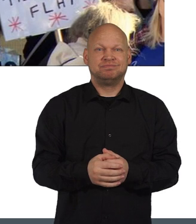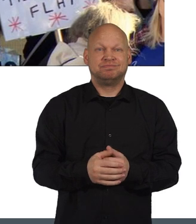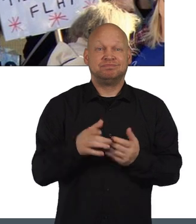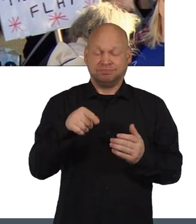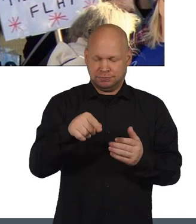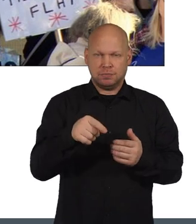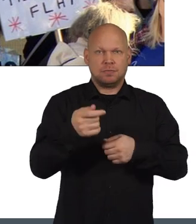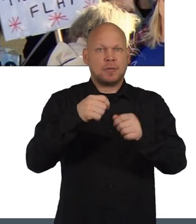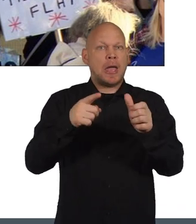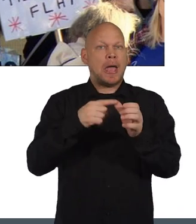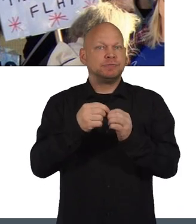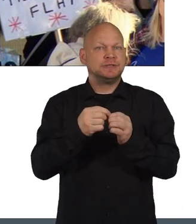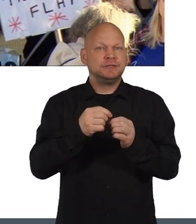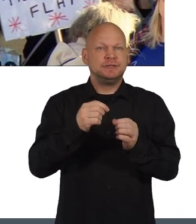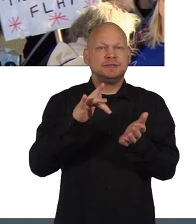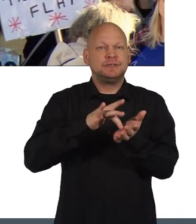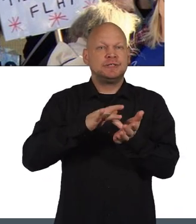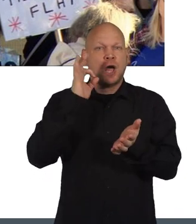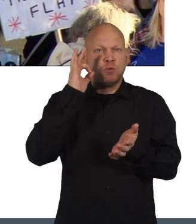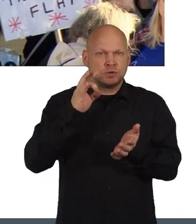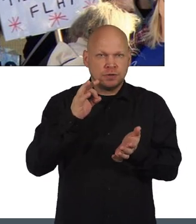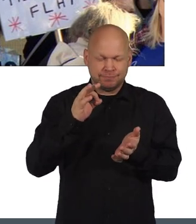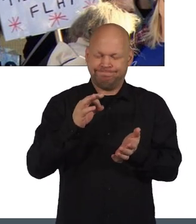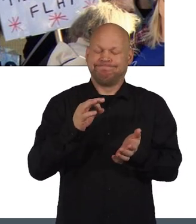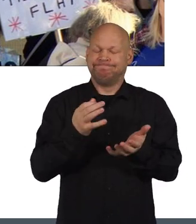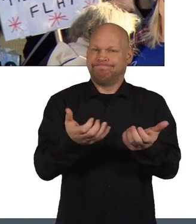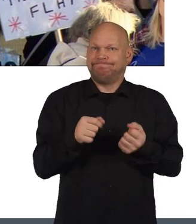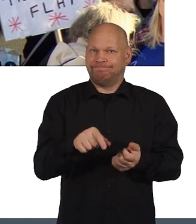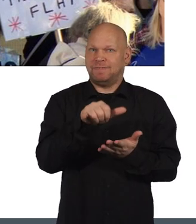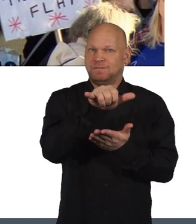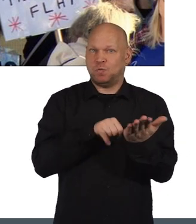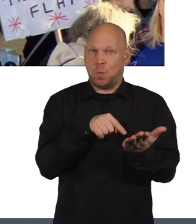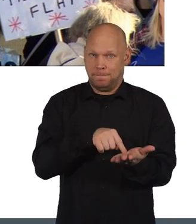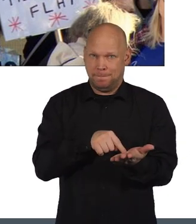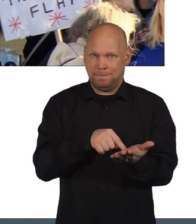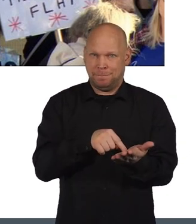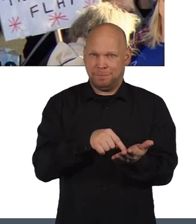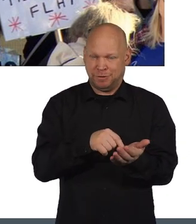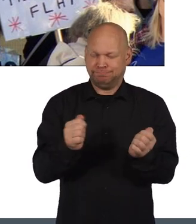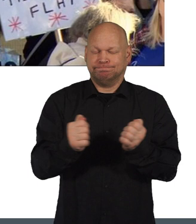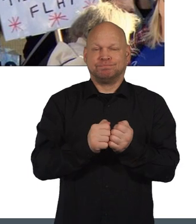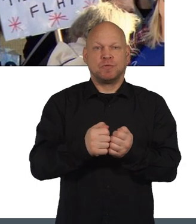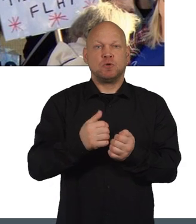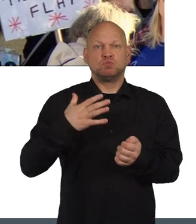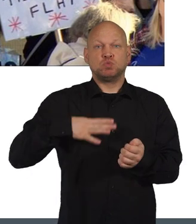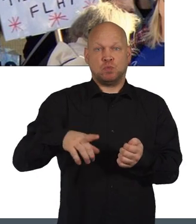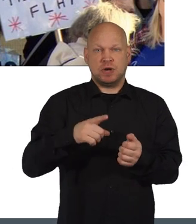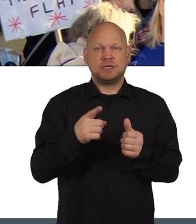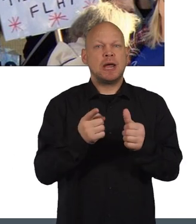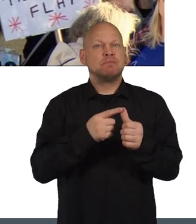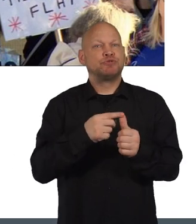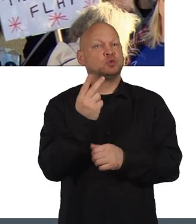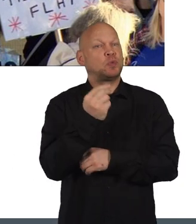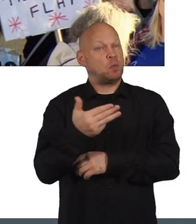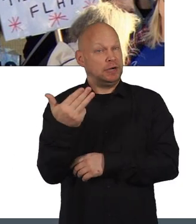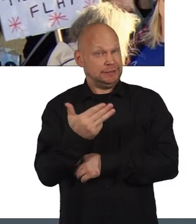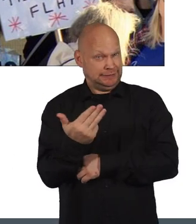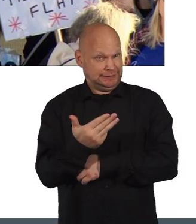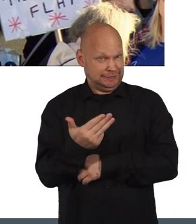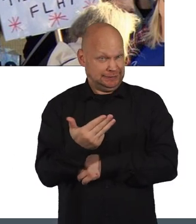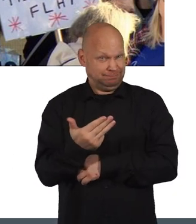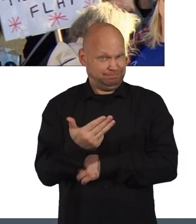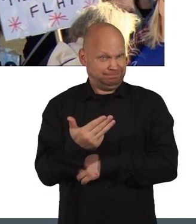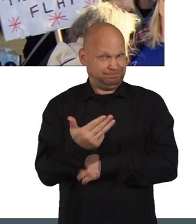This led to Aberdeen City Council validating the form and agreeing to the request in April 2019.